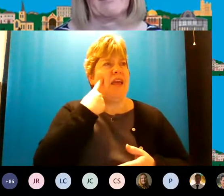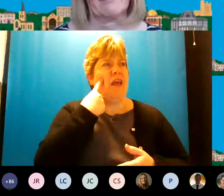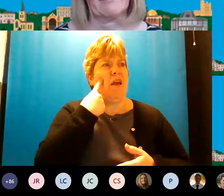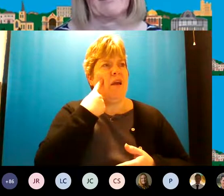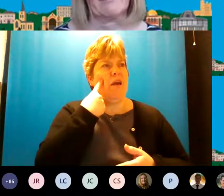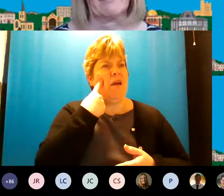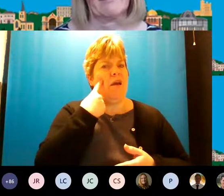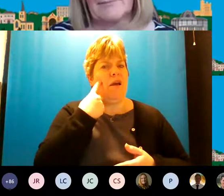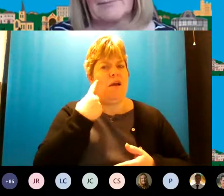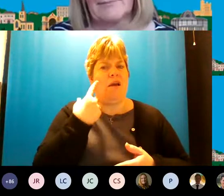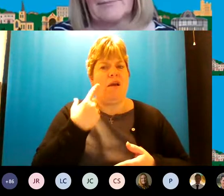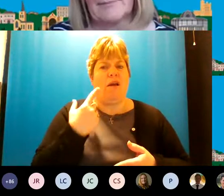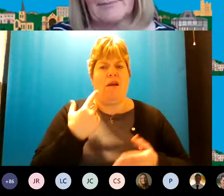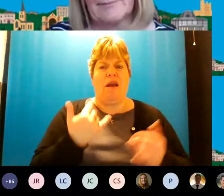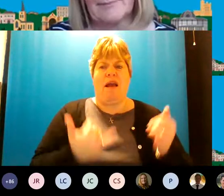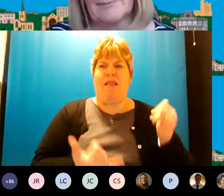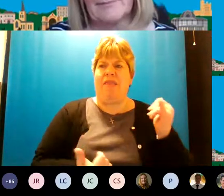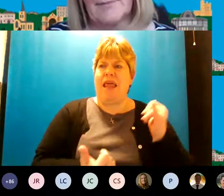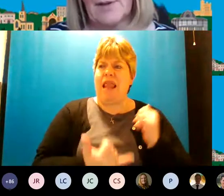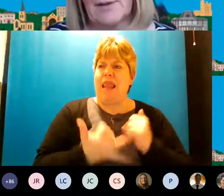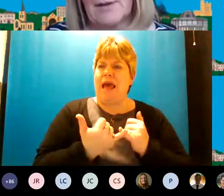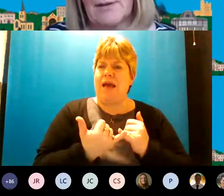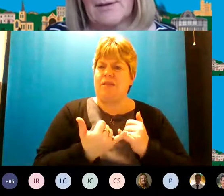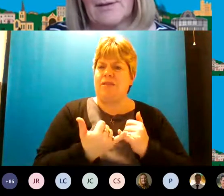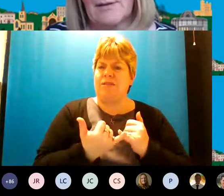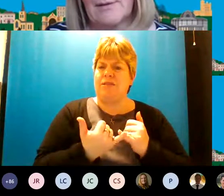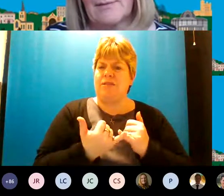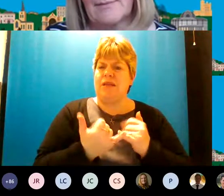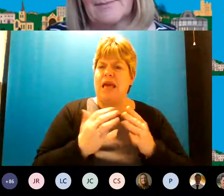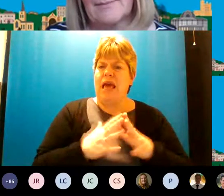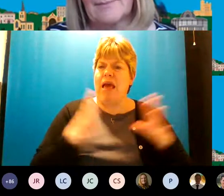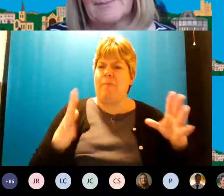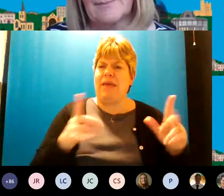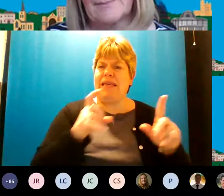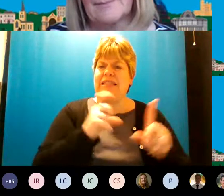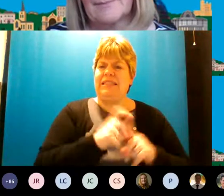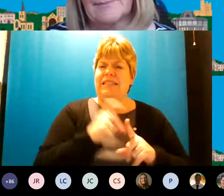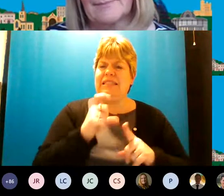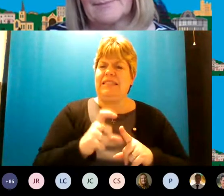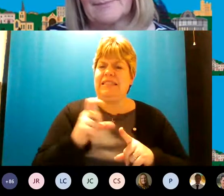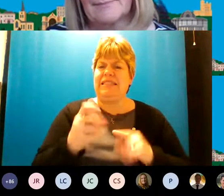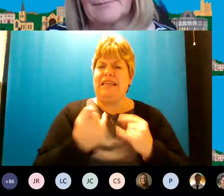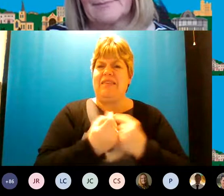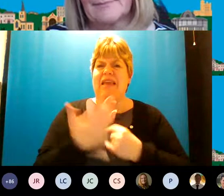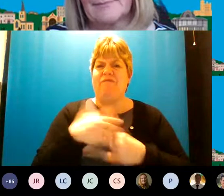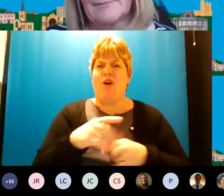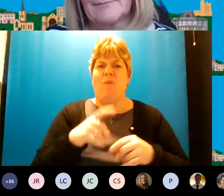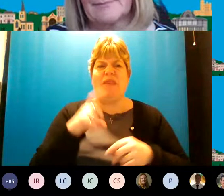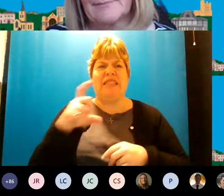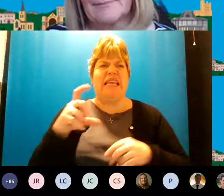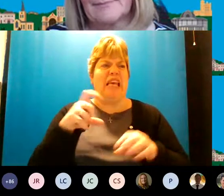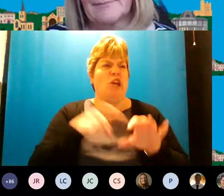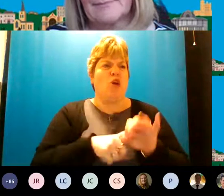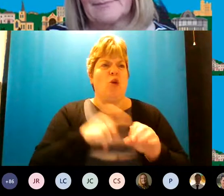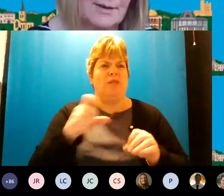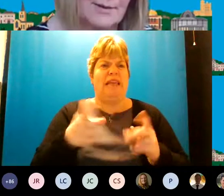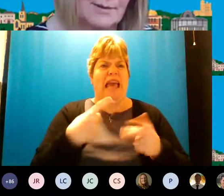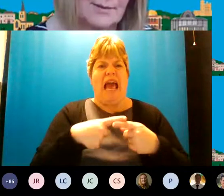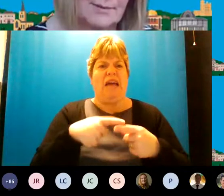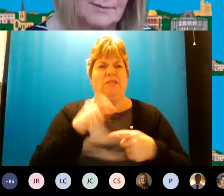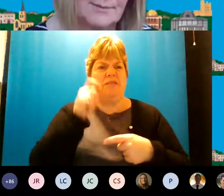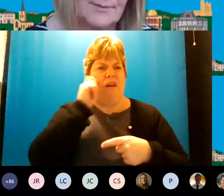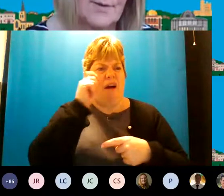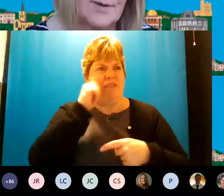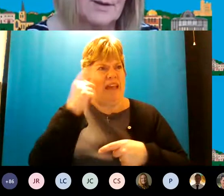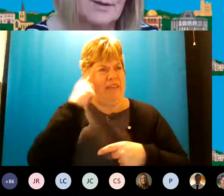big dcc from the cqc and ofsted and everybody else i think it was